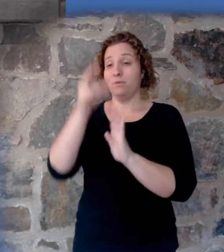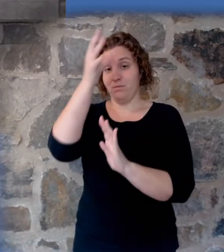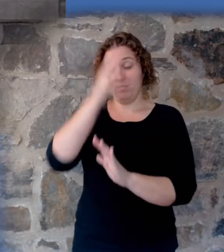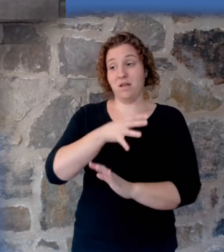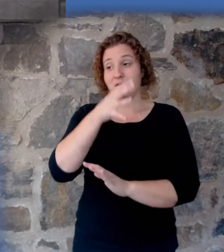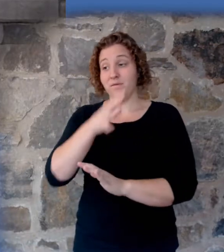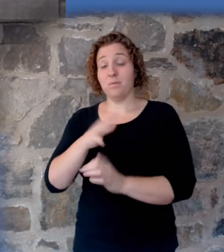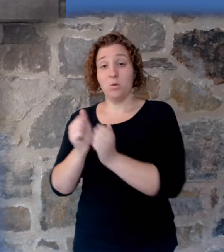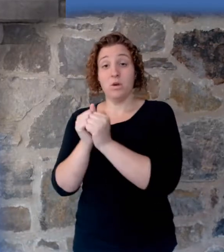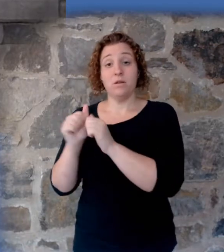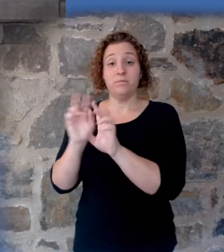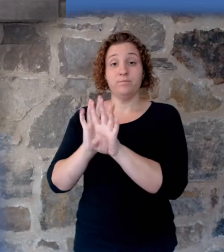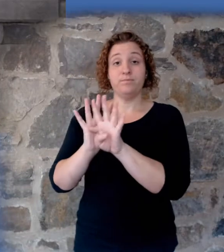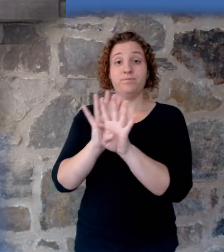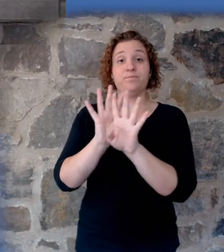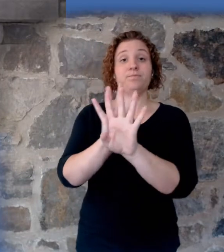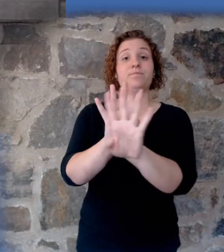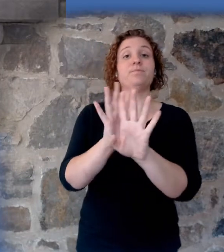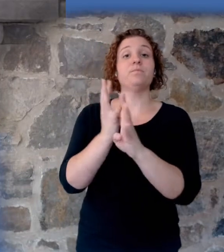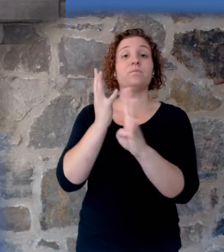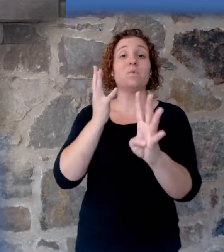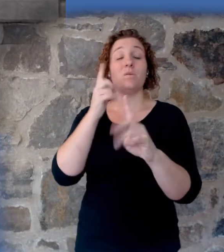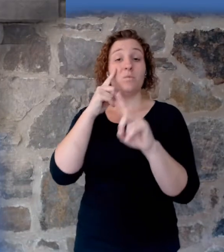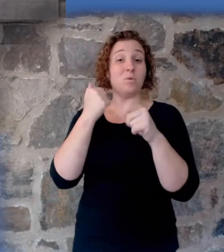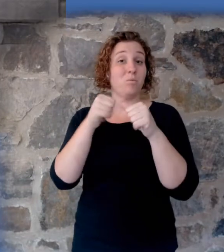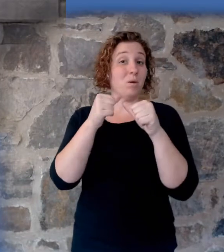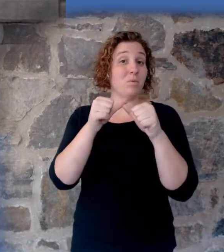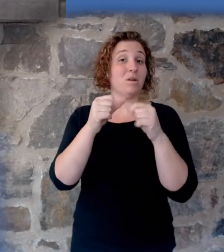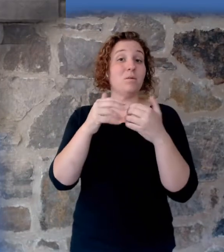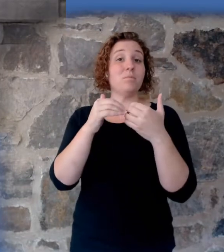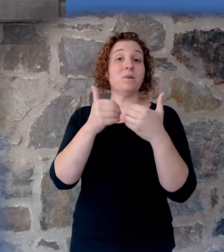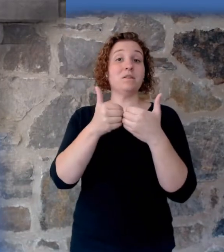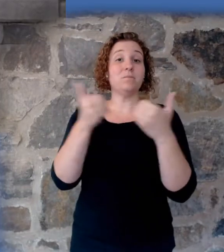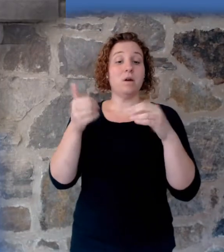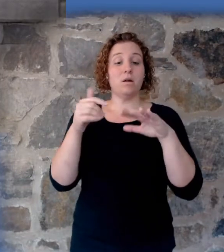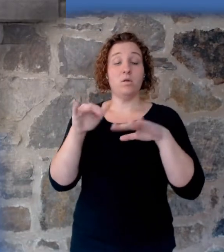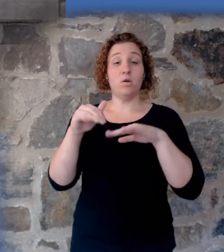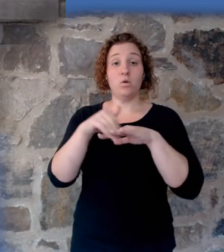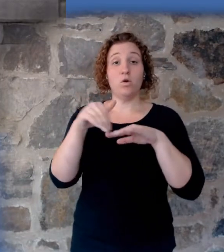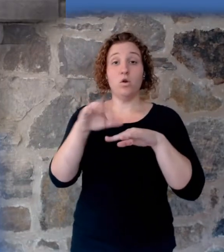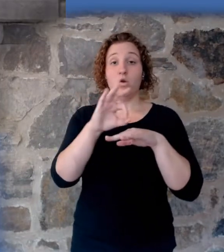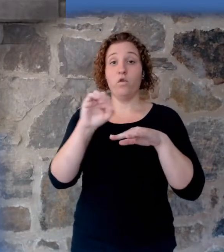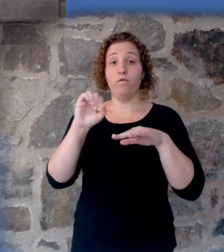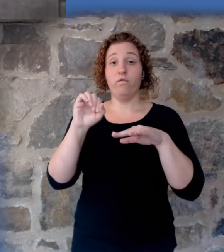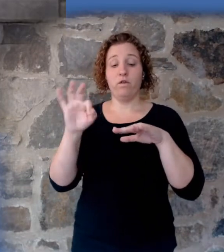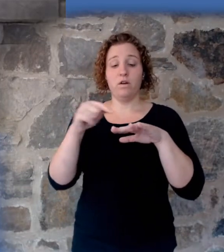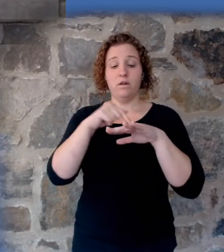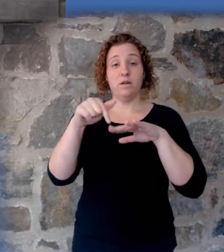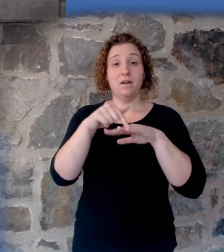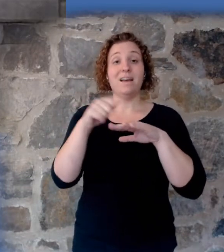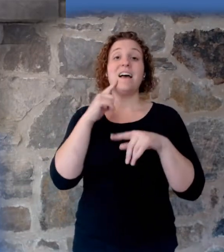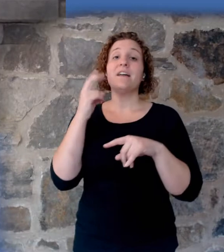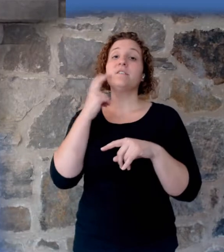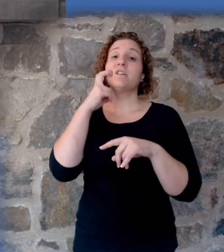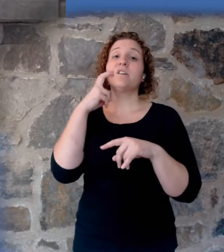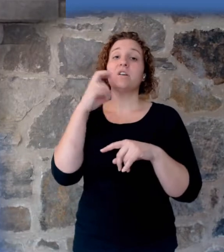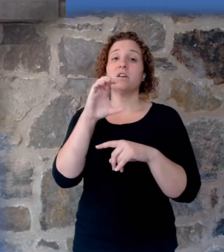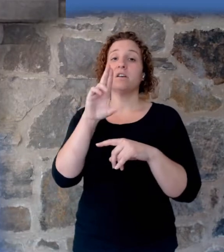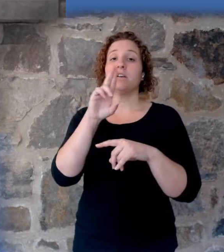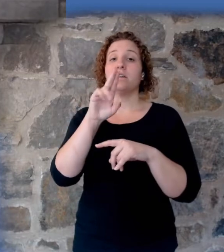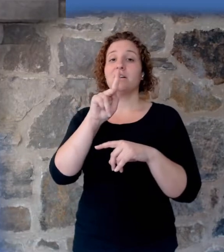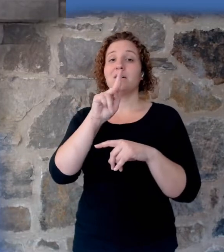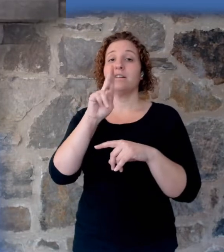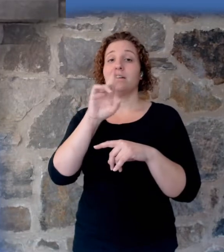11 that means they divide the hoof and? Nice. Gold stars in heaven on your record for that one. Chew the cud.